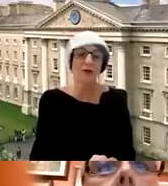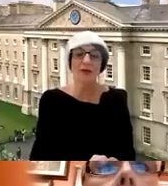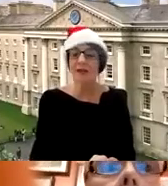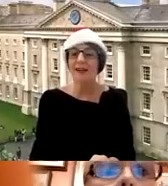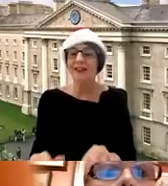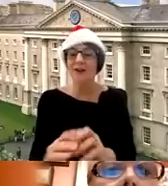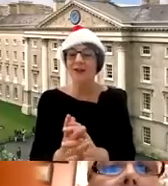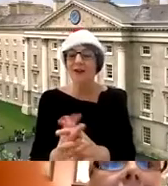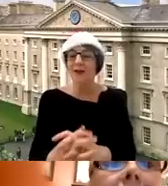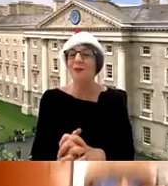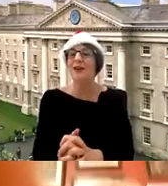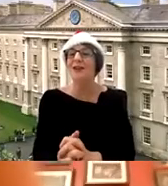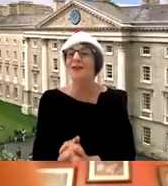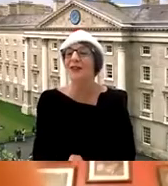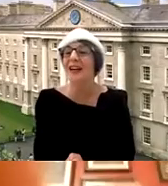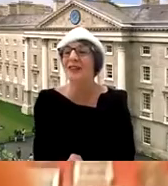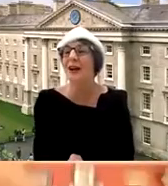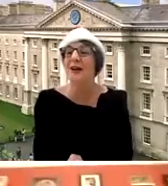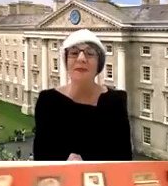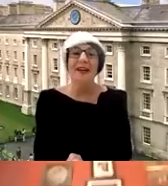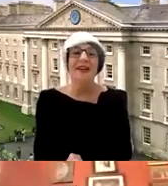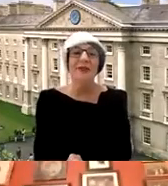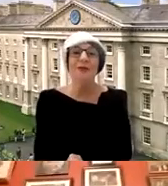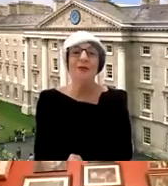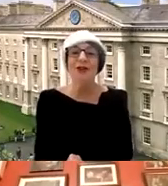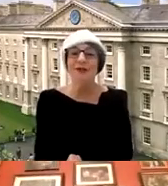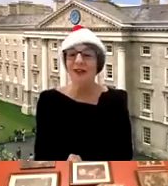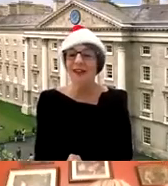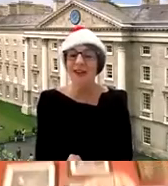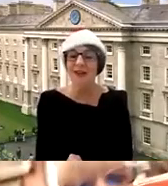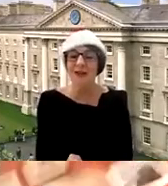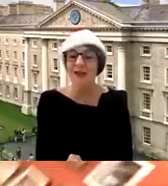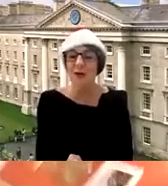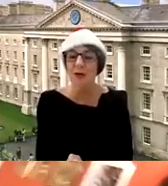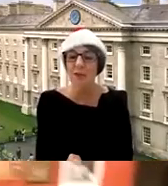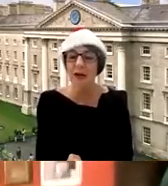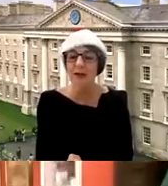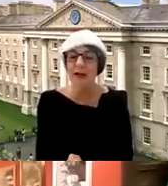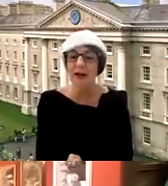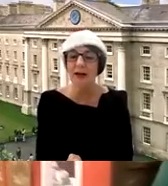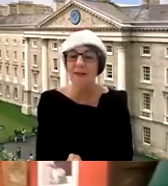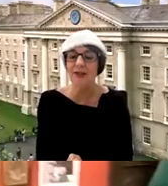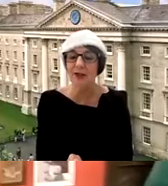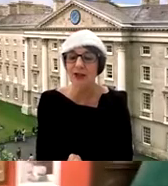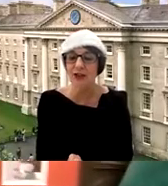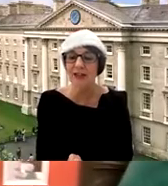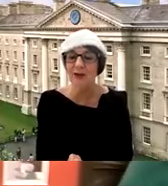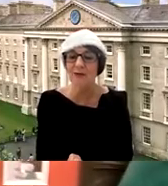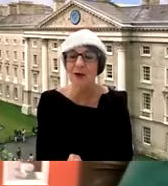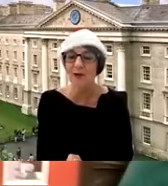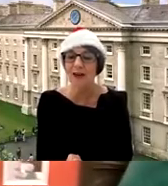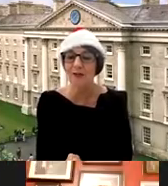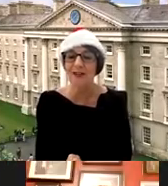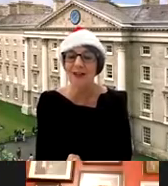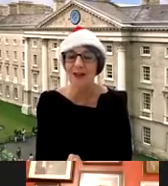unmute thank you very much brendan for that um that was wonderful and thank you so much brendan and i am certainly looking